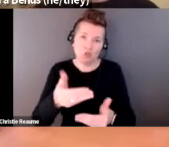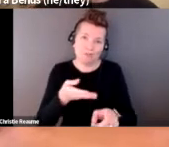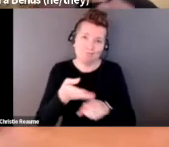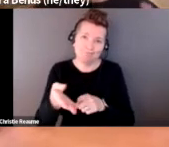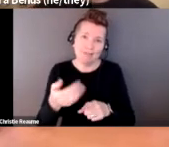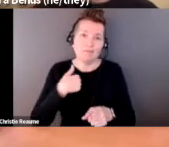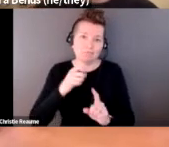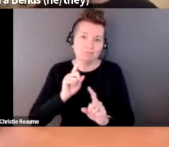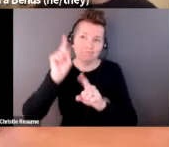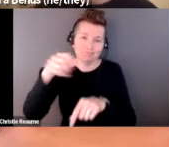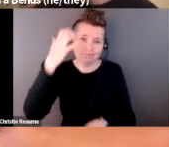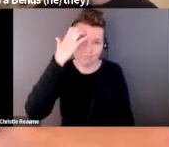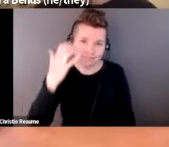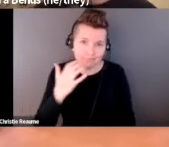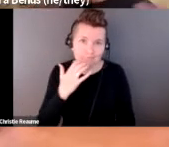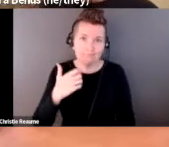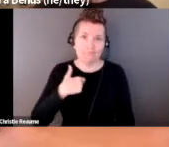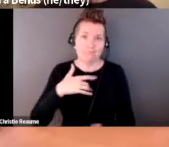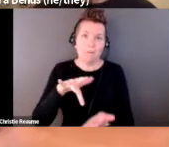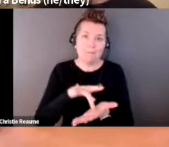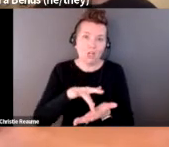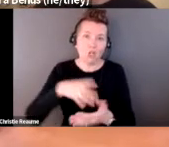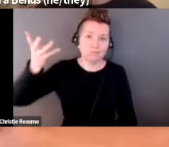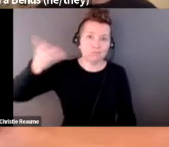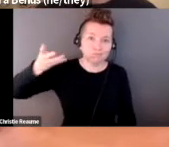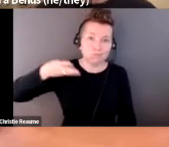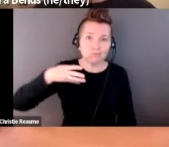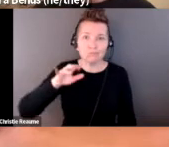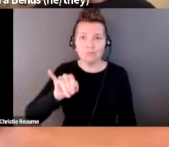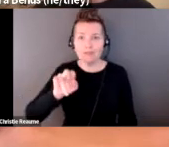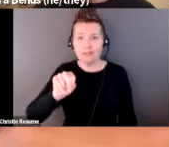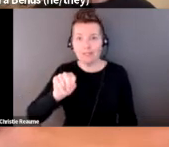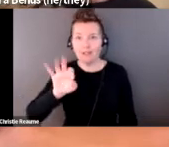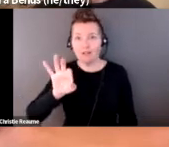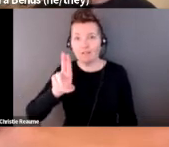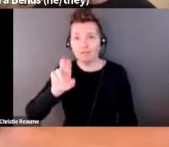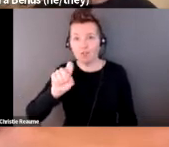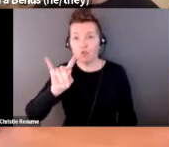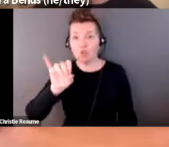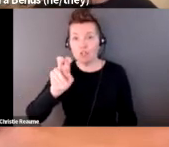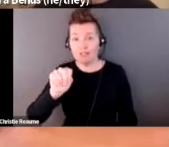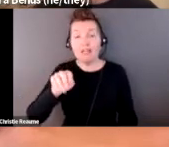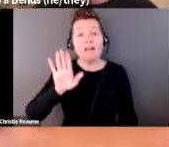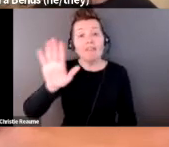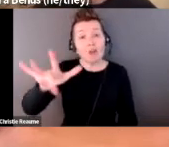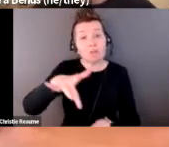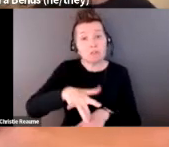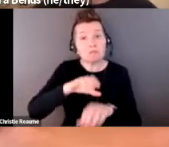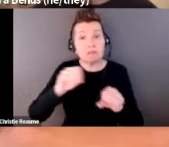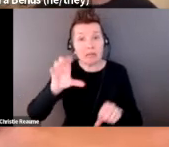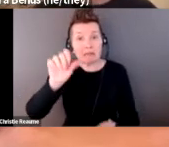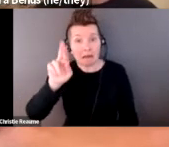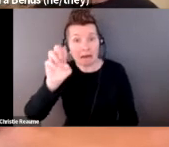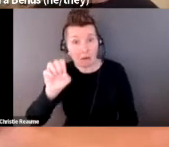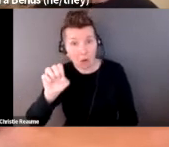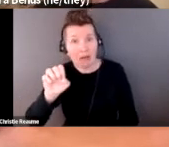routine medical infusions. And of course, their touch can become a site of care and also a potential site of violence, as